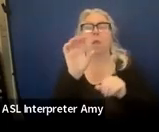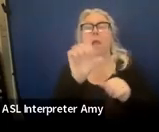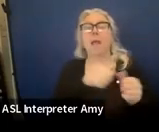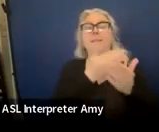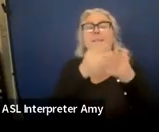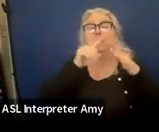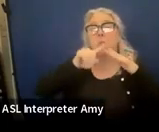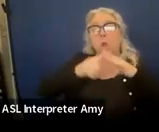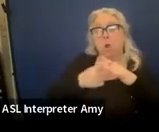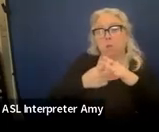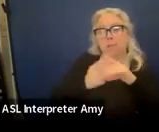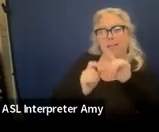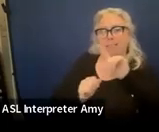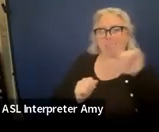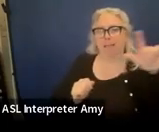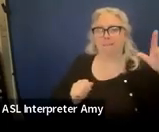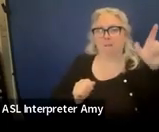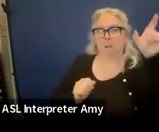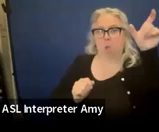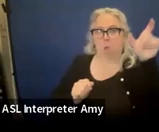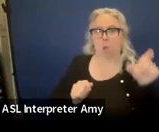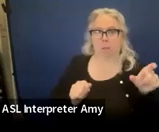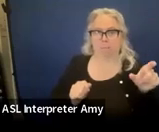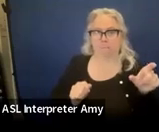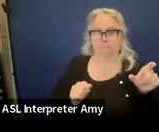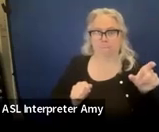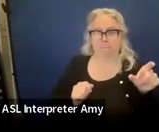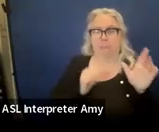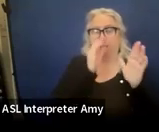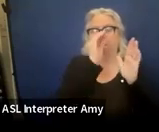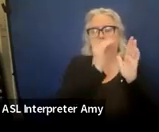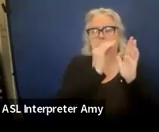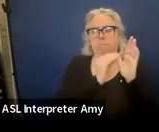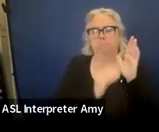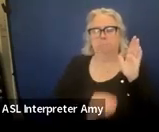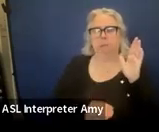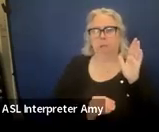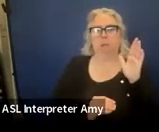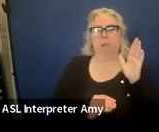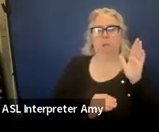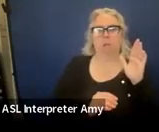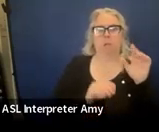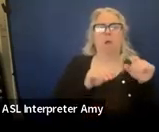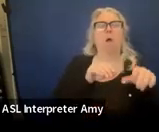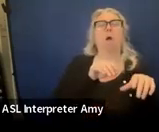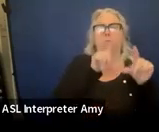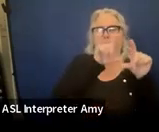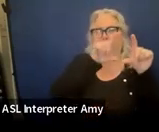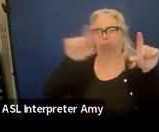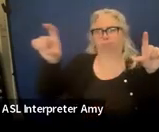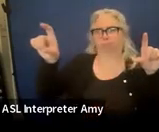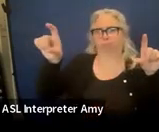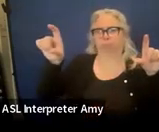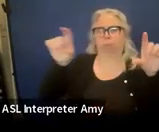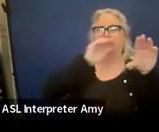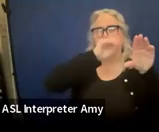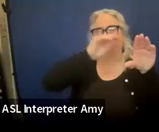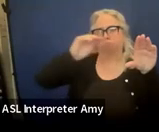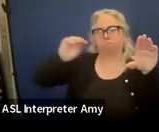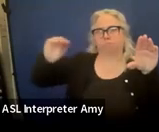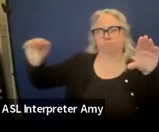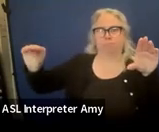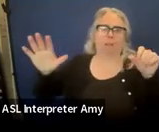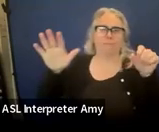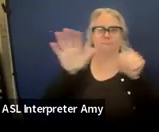starts in the left-hand column is filled out completely across the row. That is one thing that we look for when we